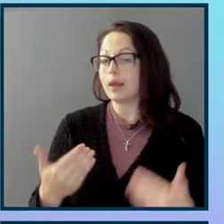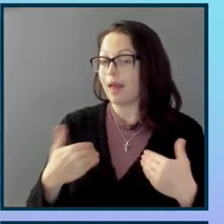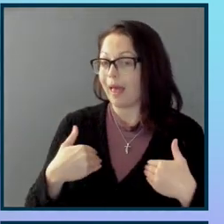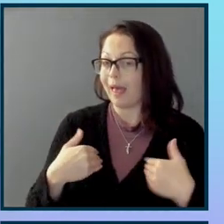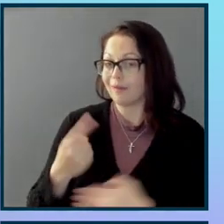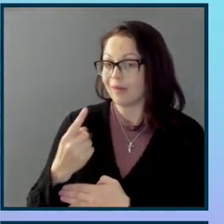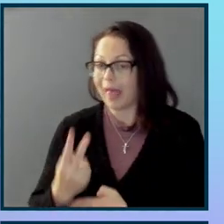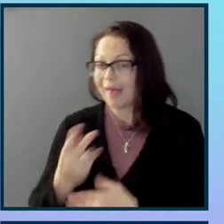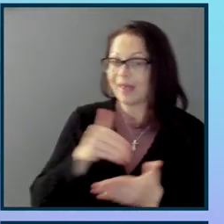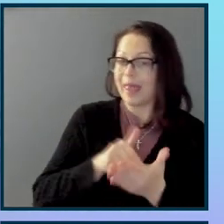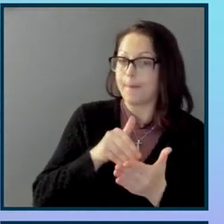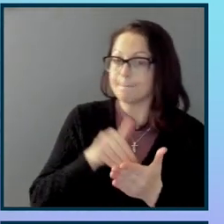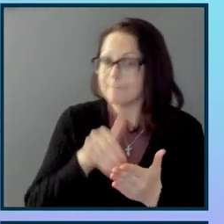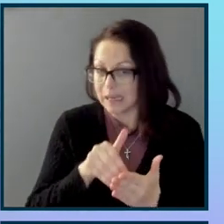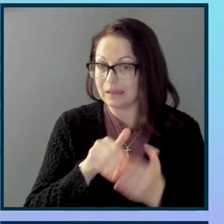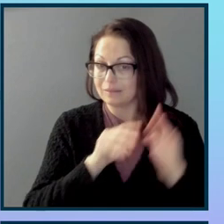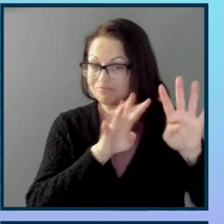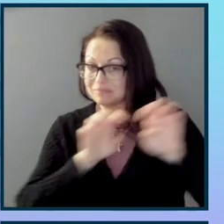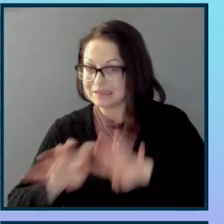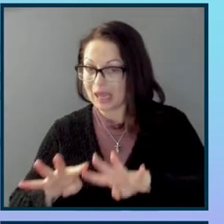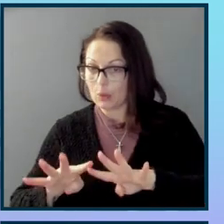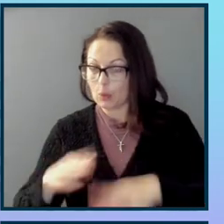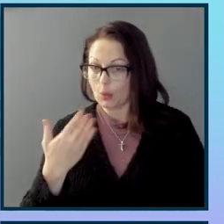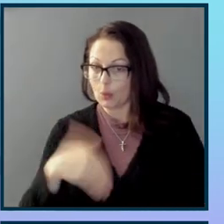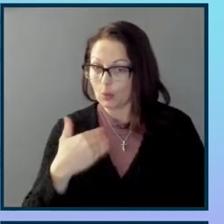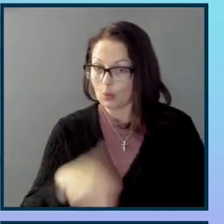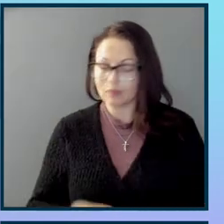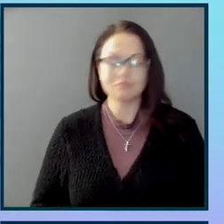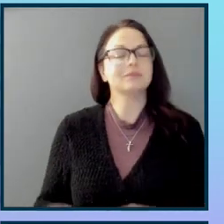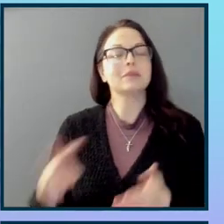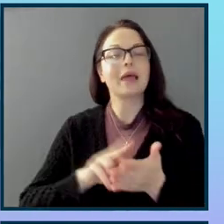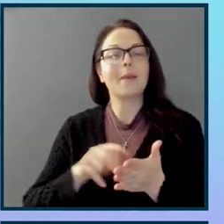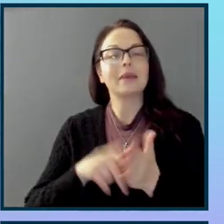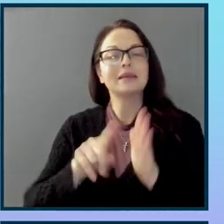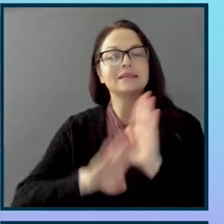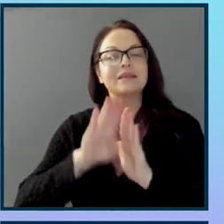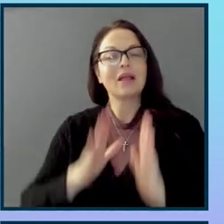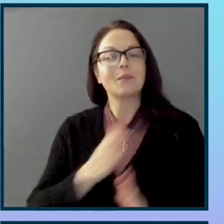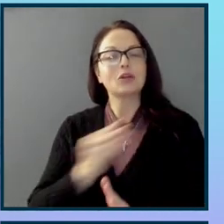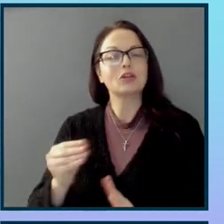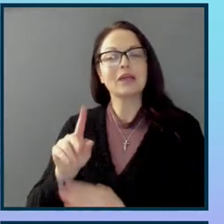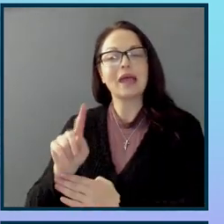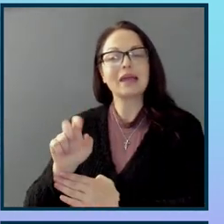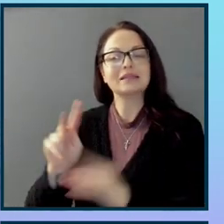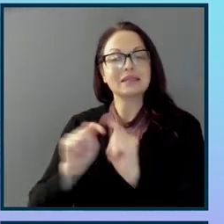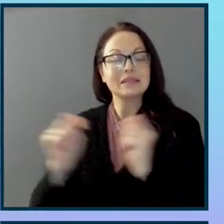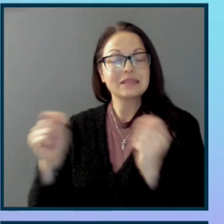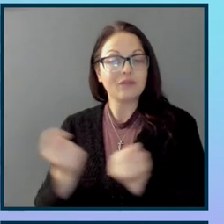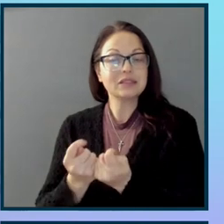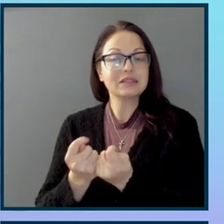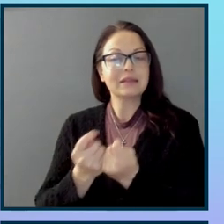billion downloads. And that really means that you developers and dev teams across this world are embracing